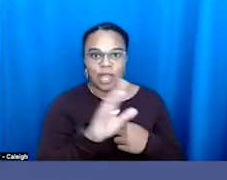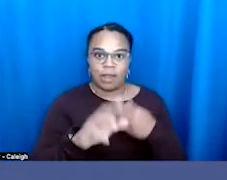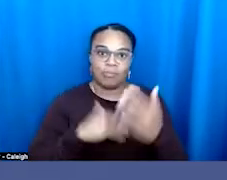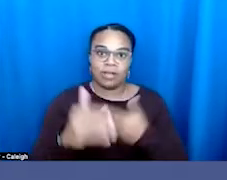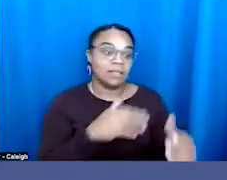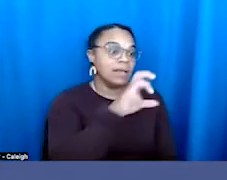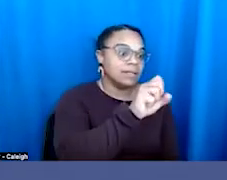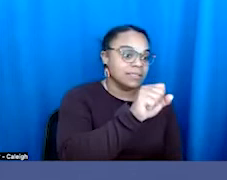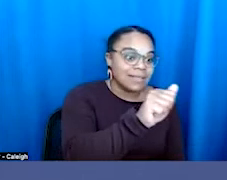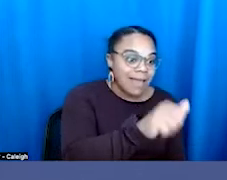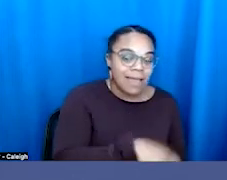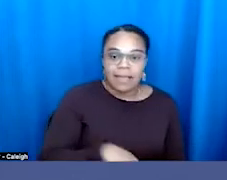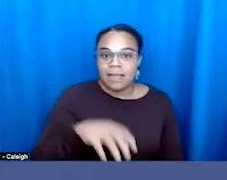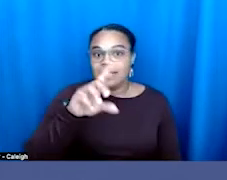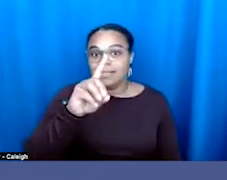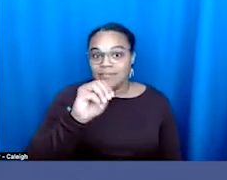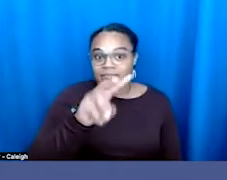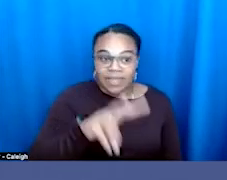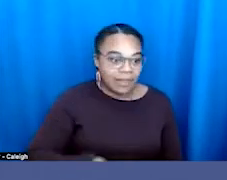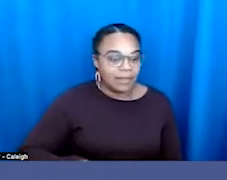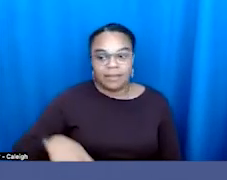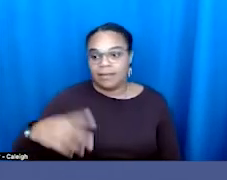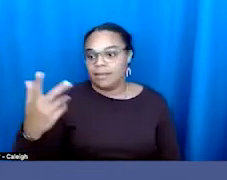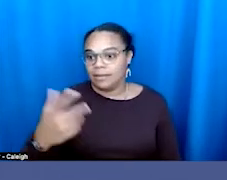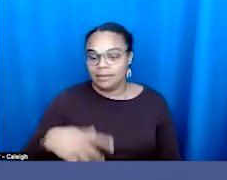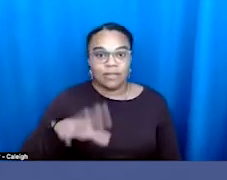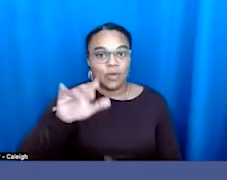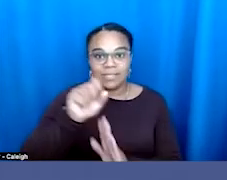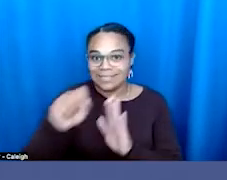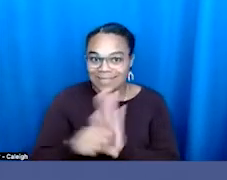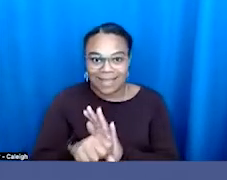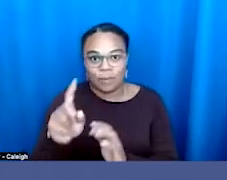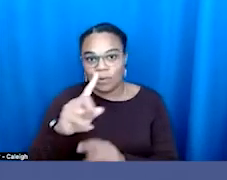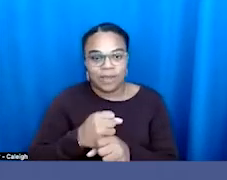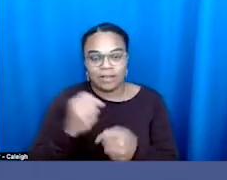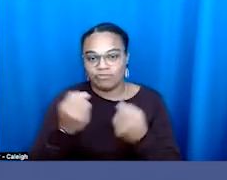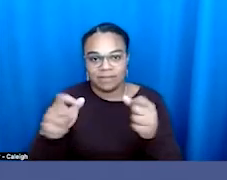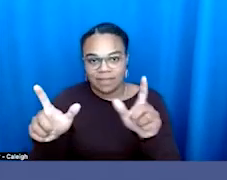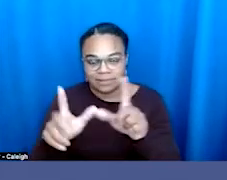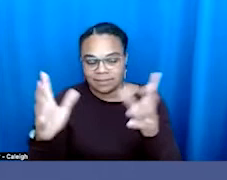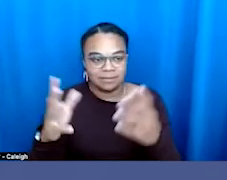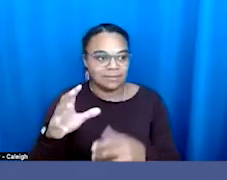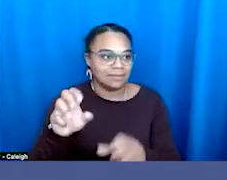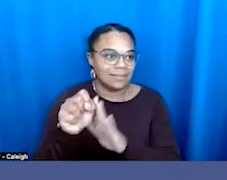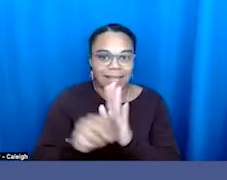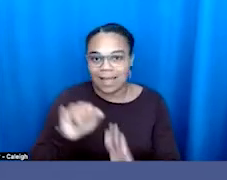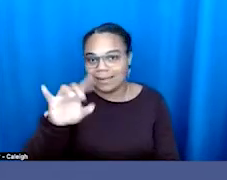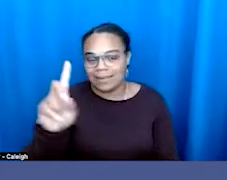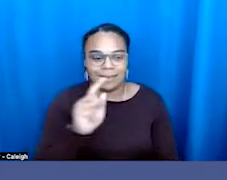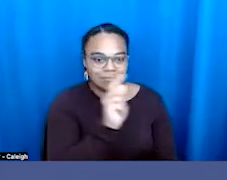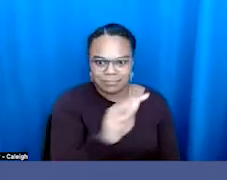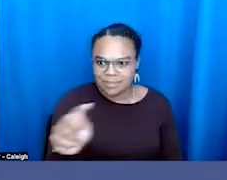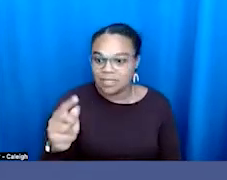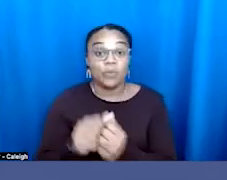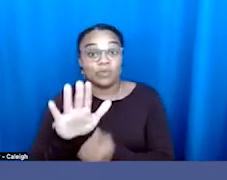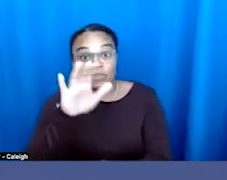administration with the DMV or whatever the name your state calls the place where you get your driver's license or state ID. How do you change it with